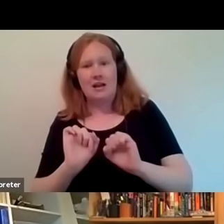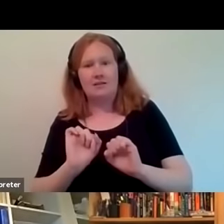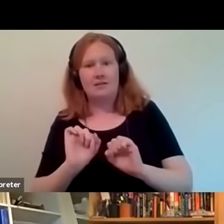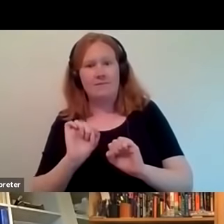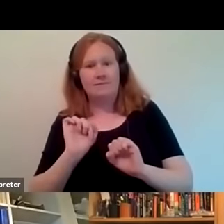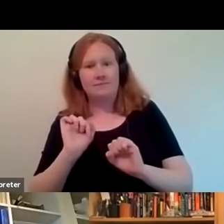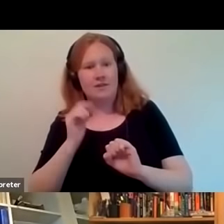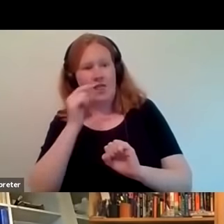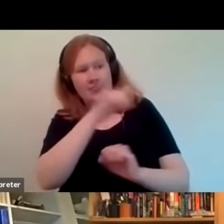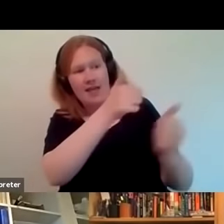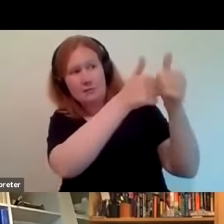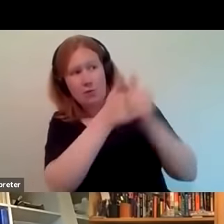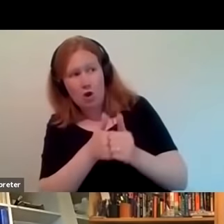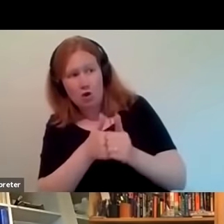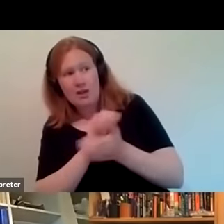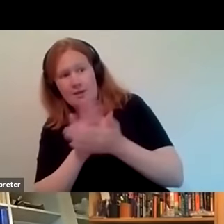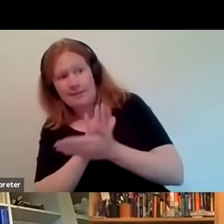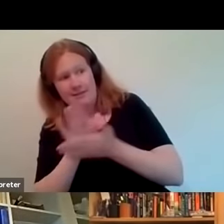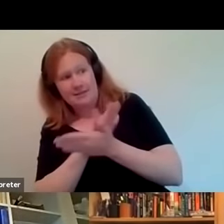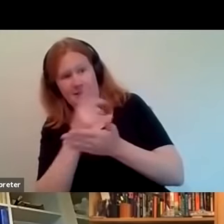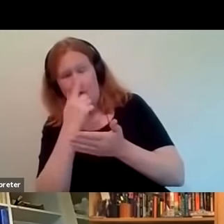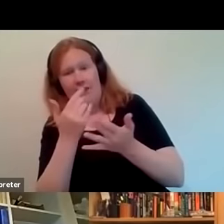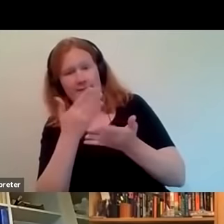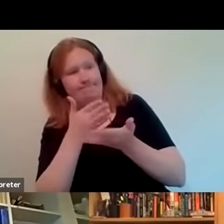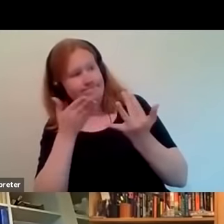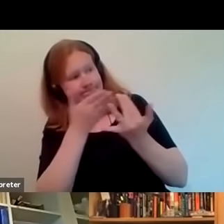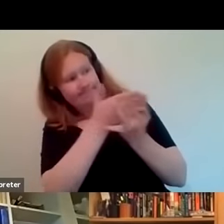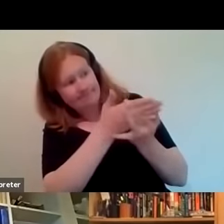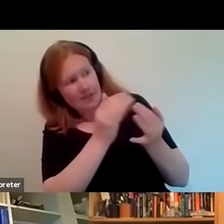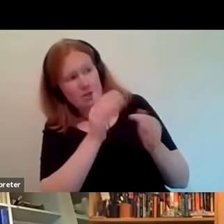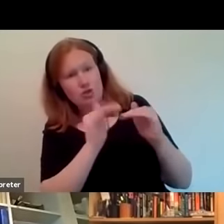to share this work back to jamaica as well is a huge success